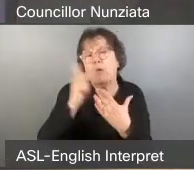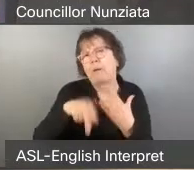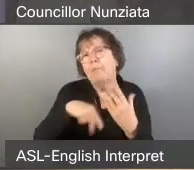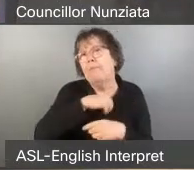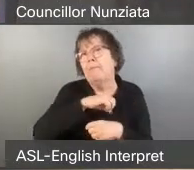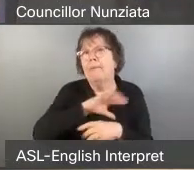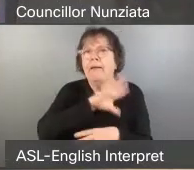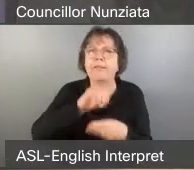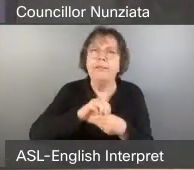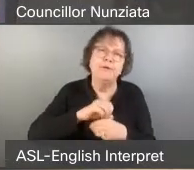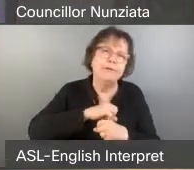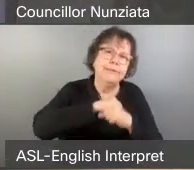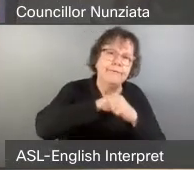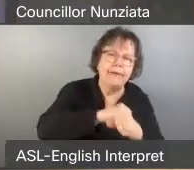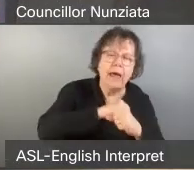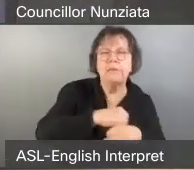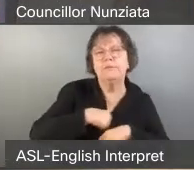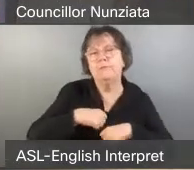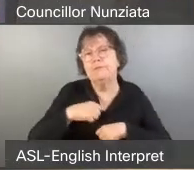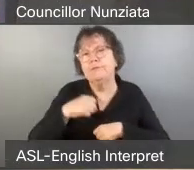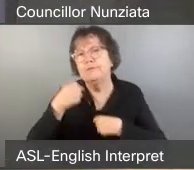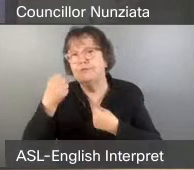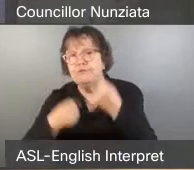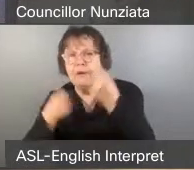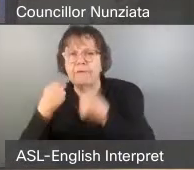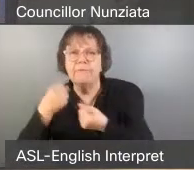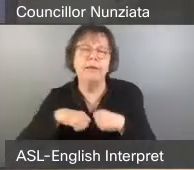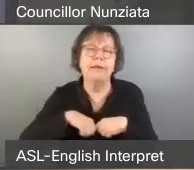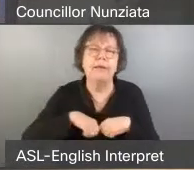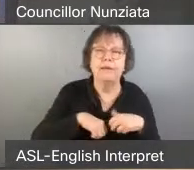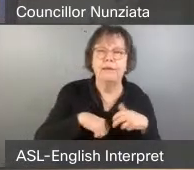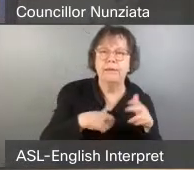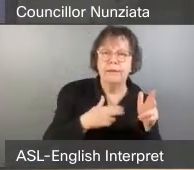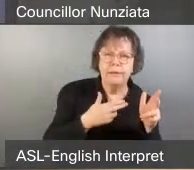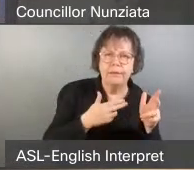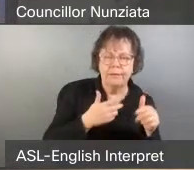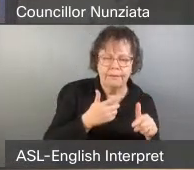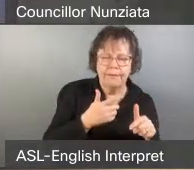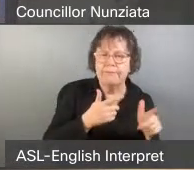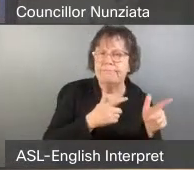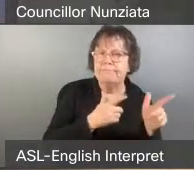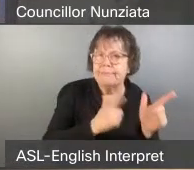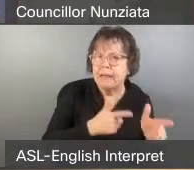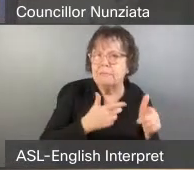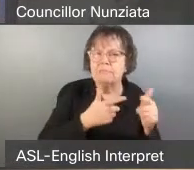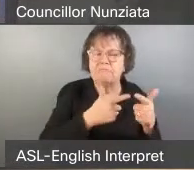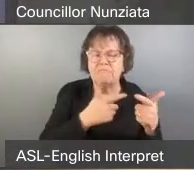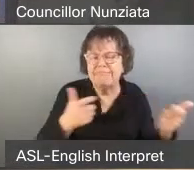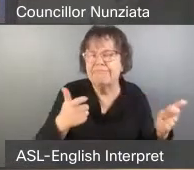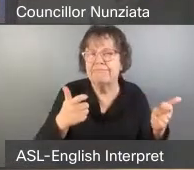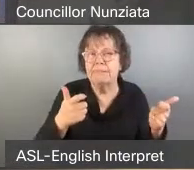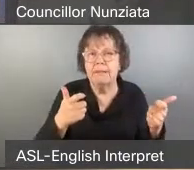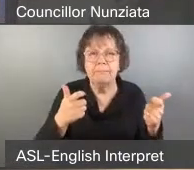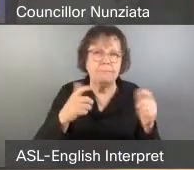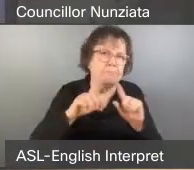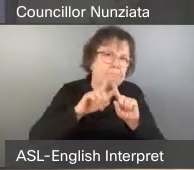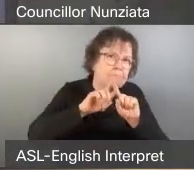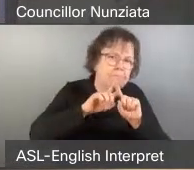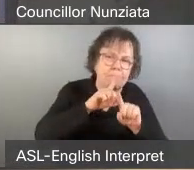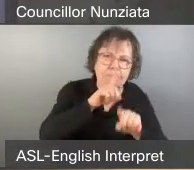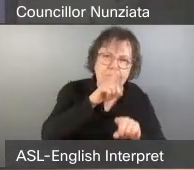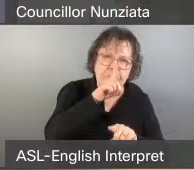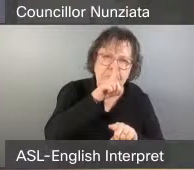driving, firearms, neighborhood policing, and investigative training. No mention of de-escalation training.